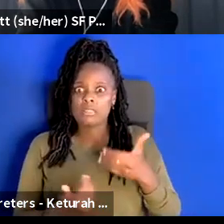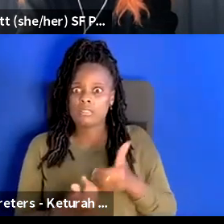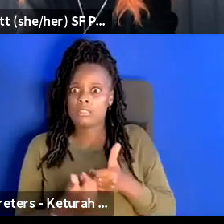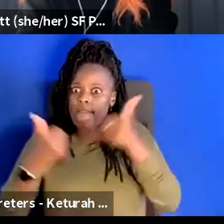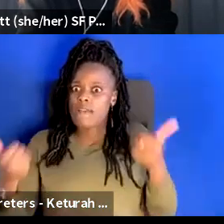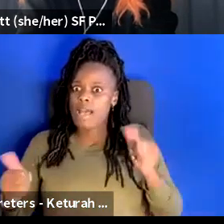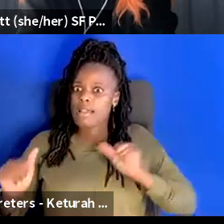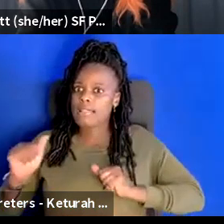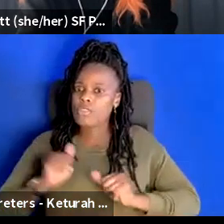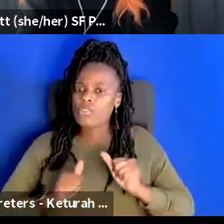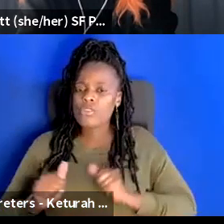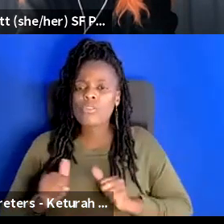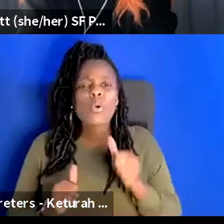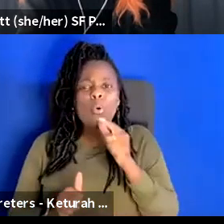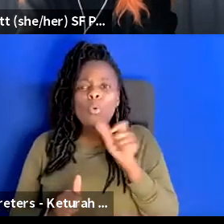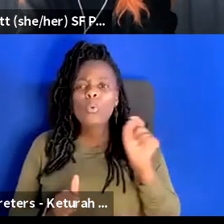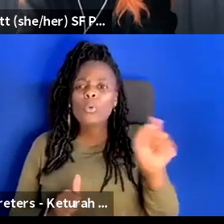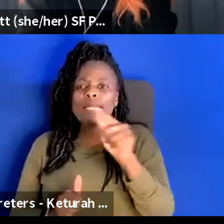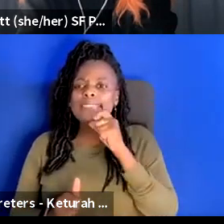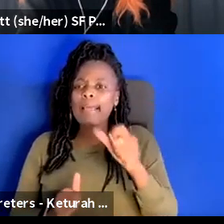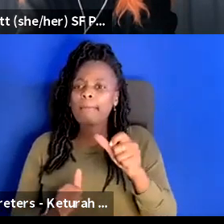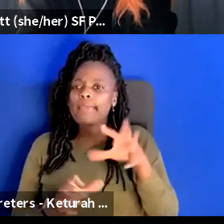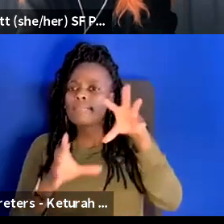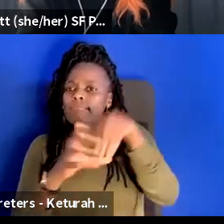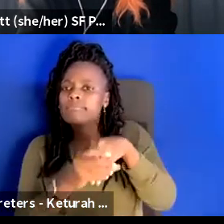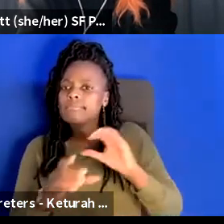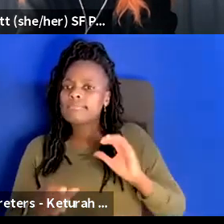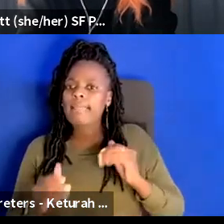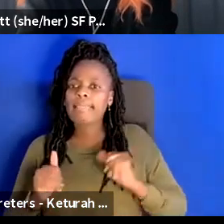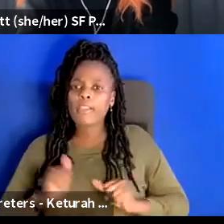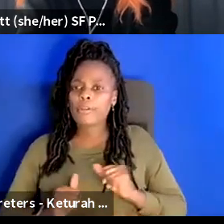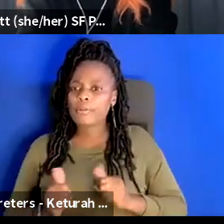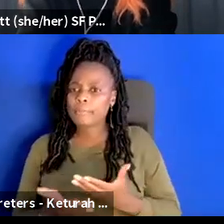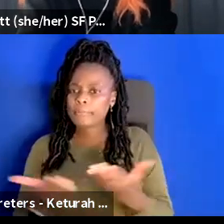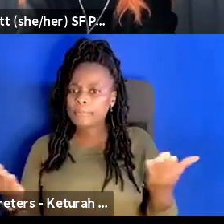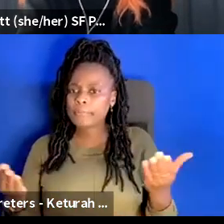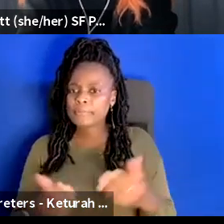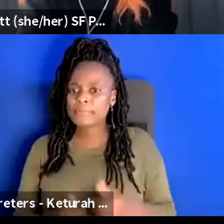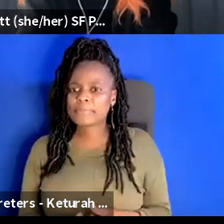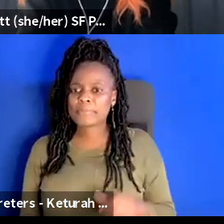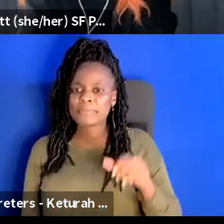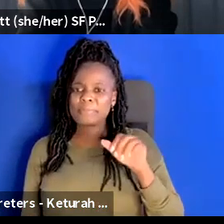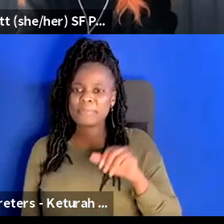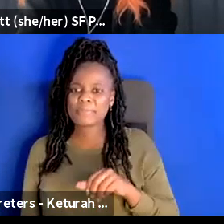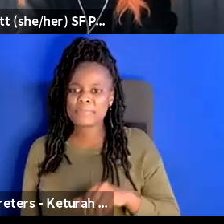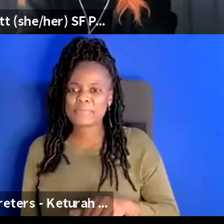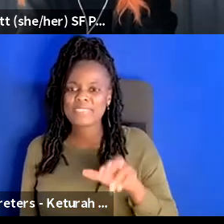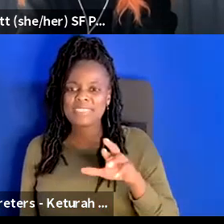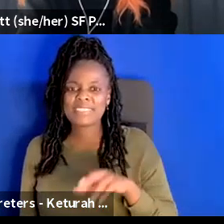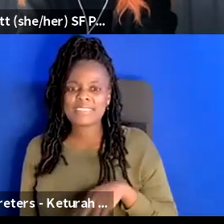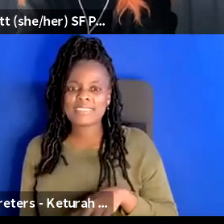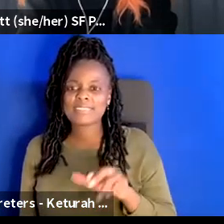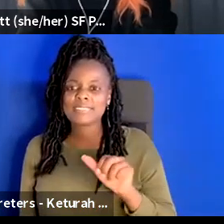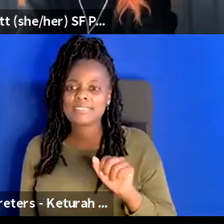being represented in our theaters or or in our theater rituals oh i can absolutely jump in that like